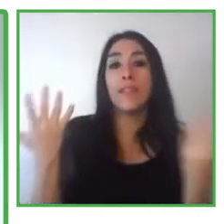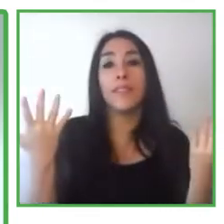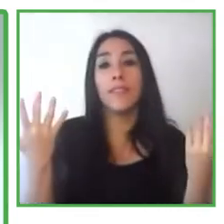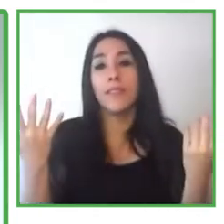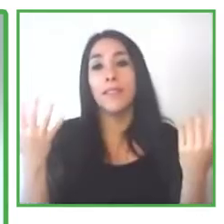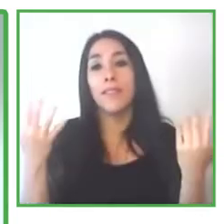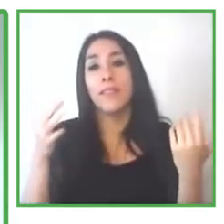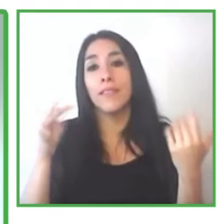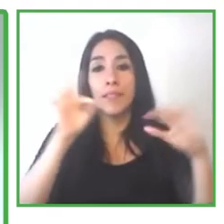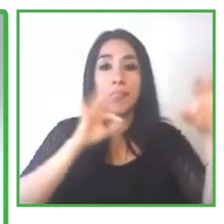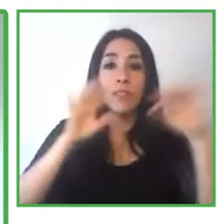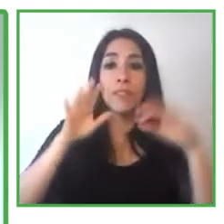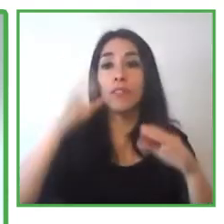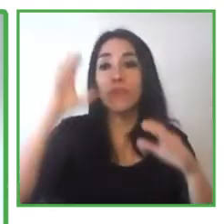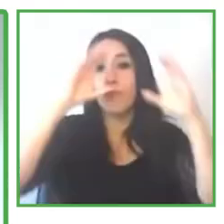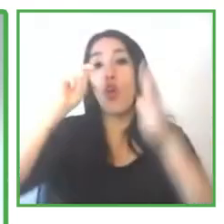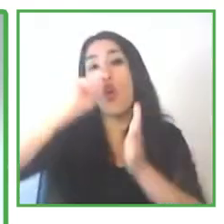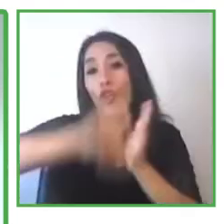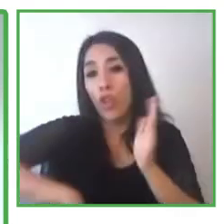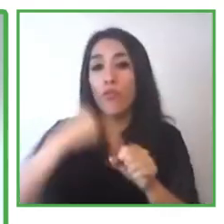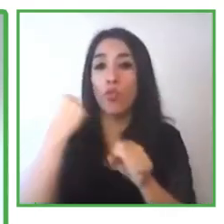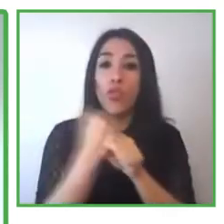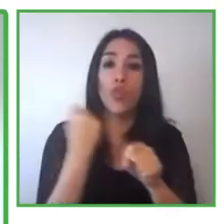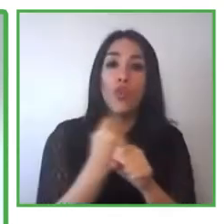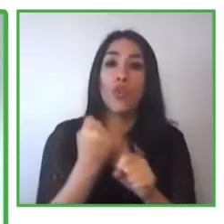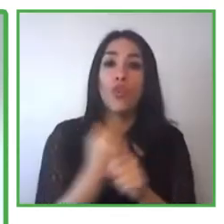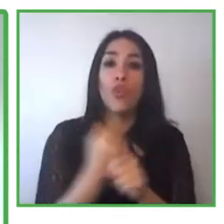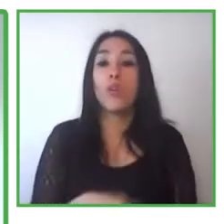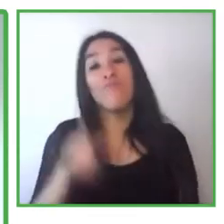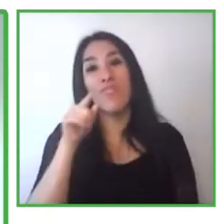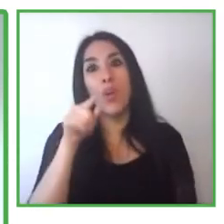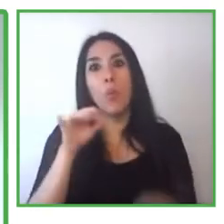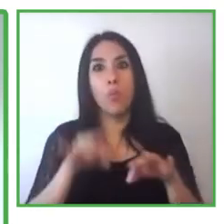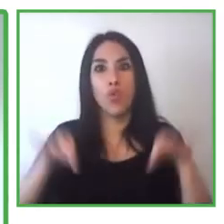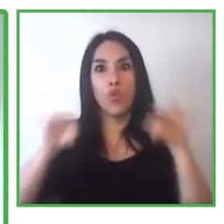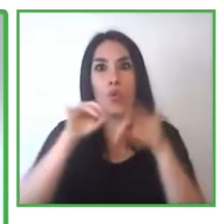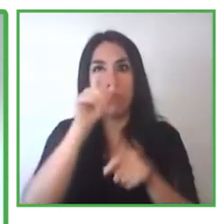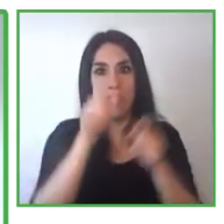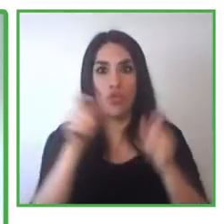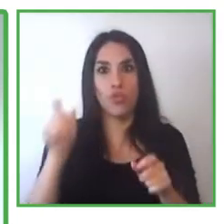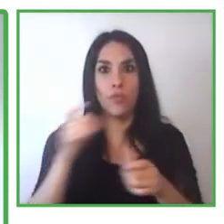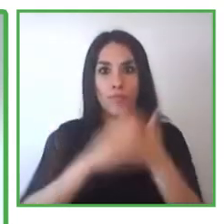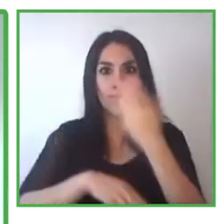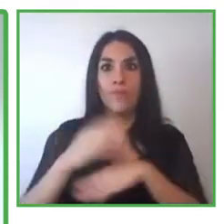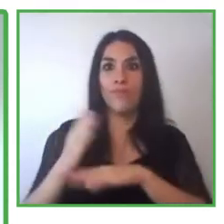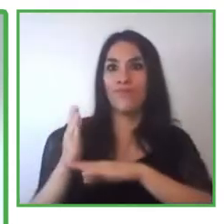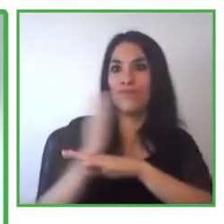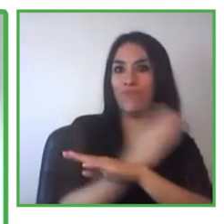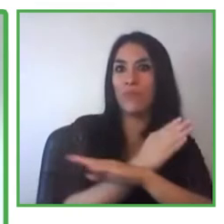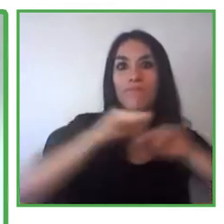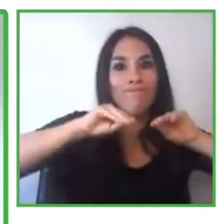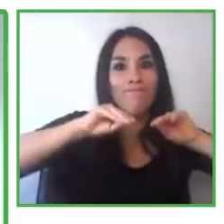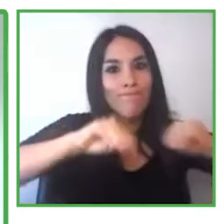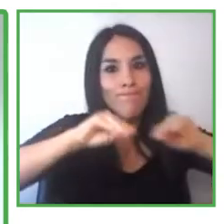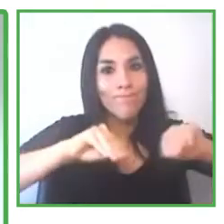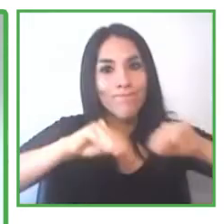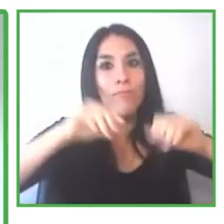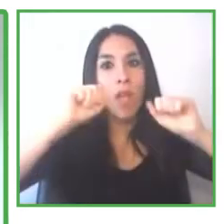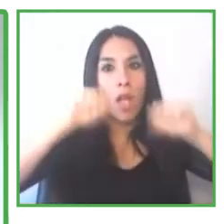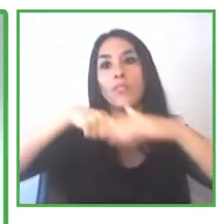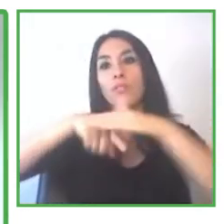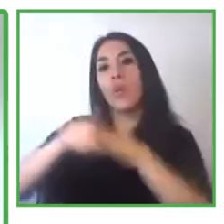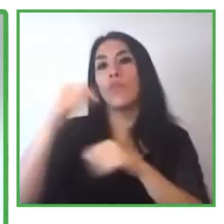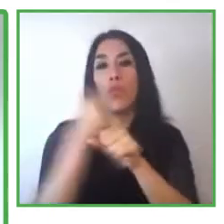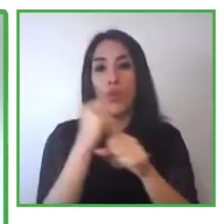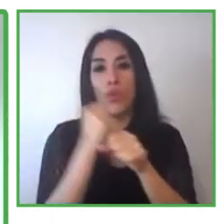2021, especially companies 11 years after the creation of the CODDR law. 22, the quantitative